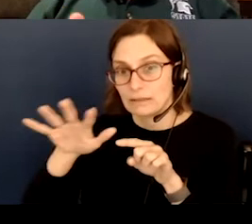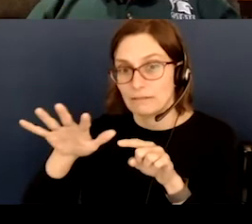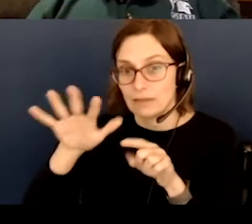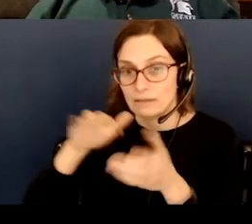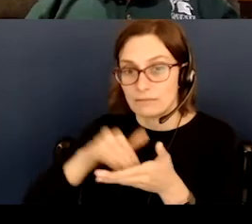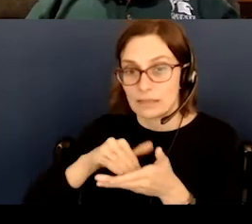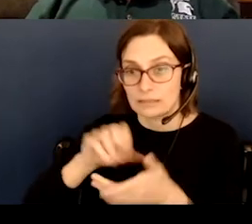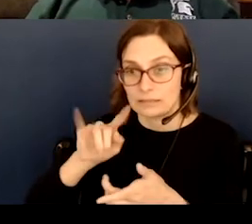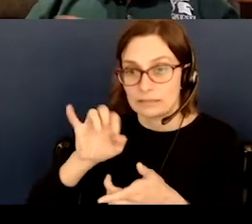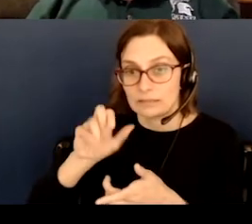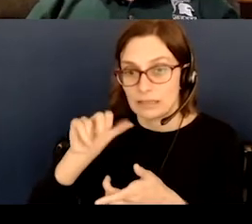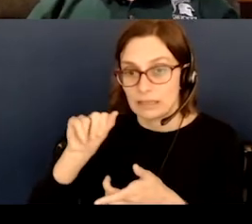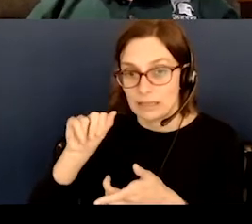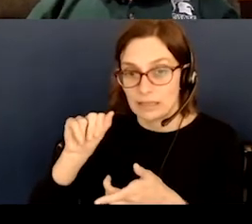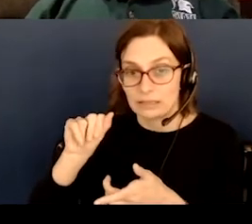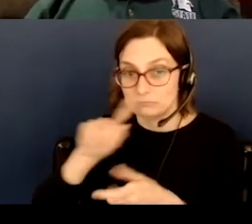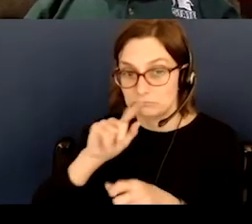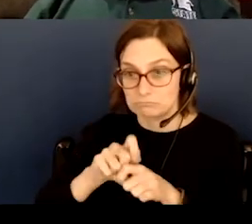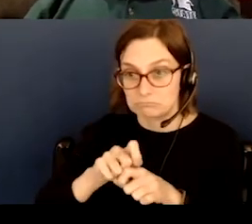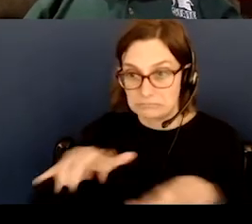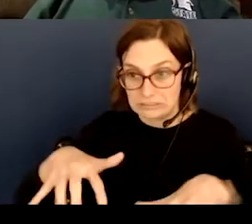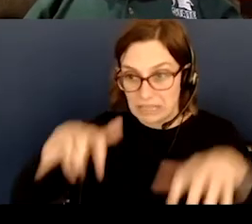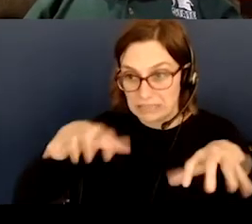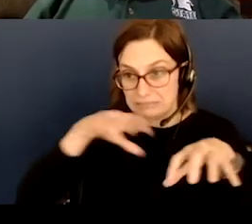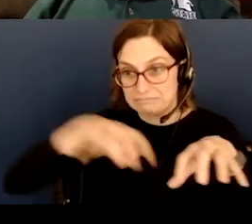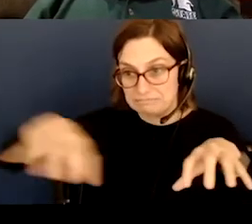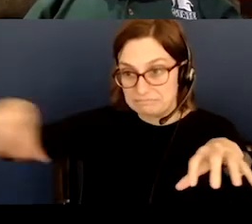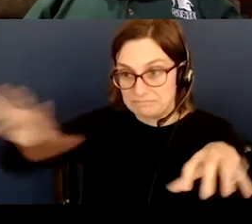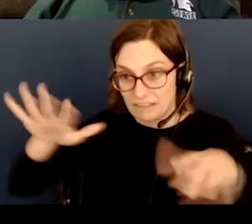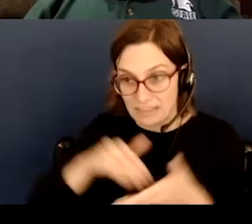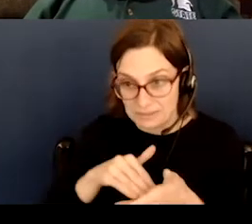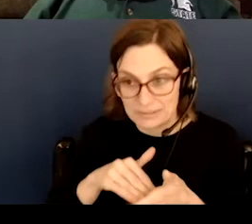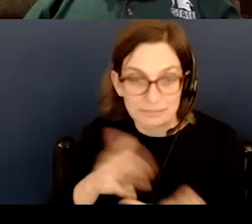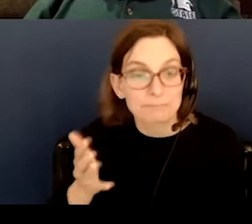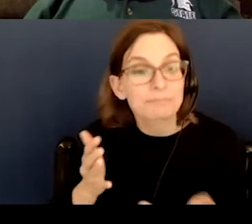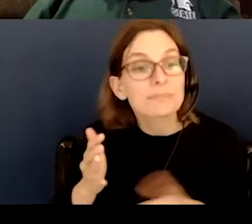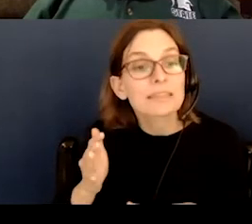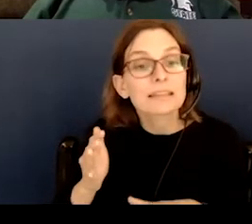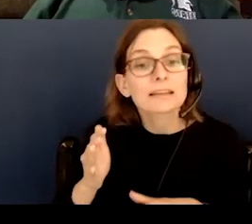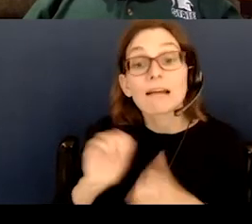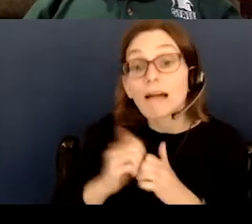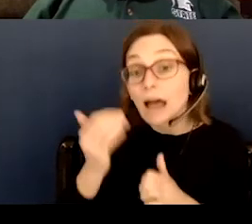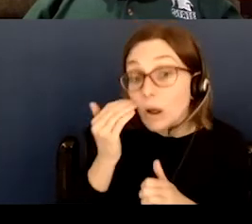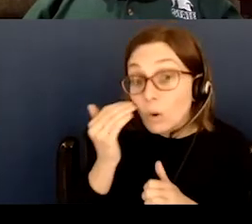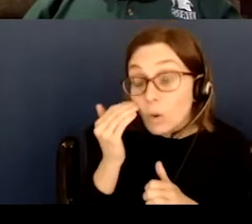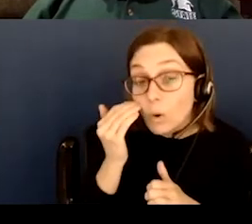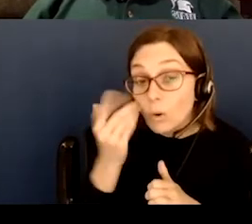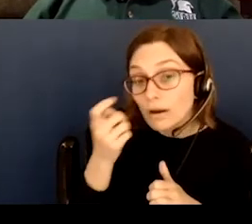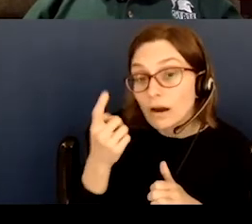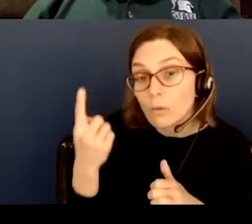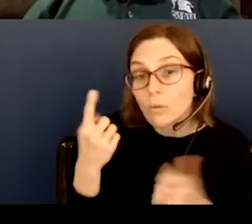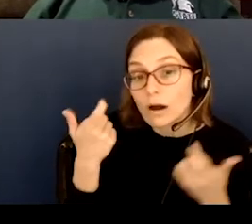5,000 stadiums, literally. Now, how did he know this? Because one of the greatest forces known to mankind,